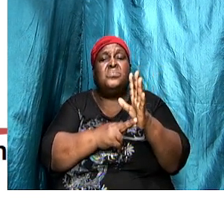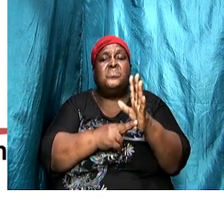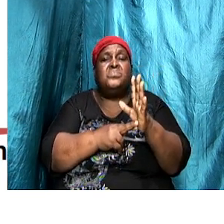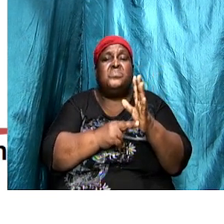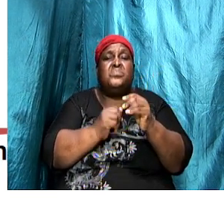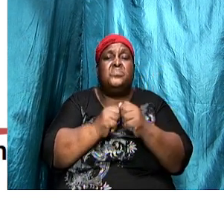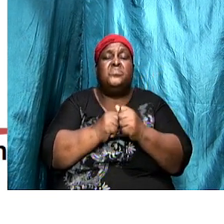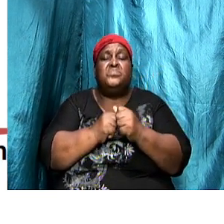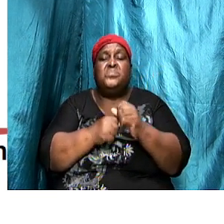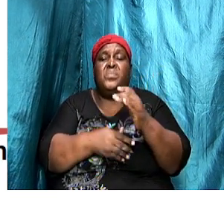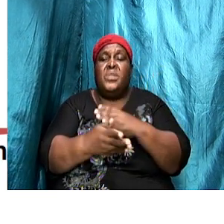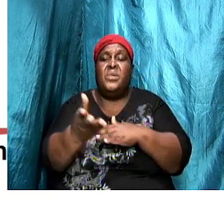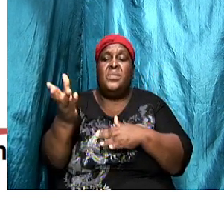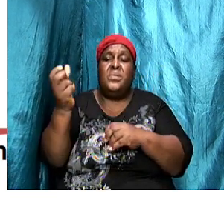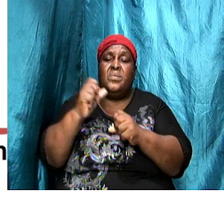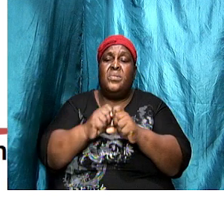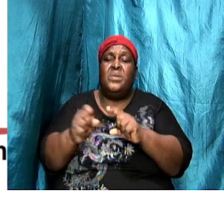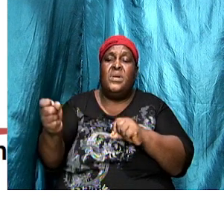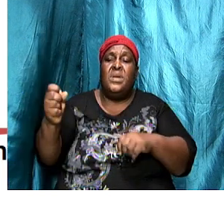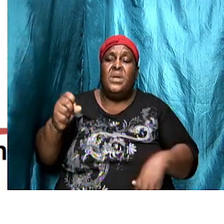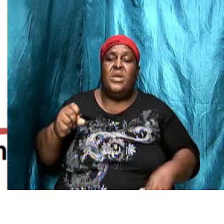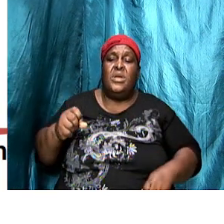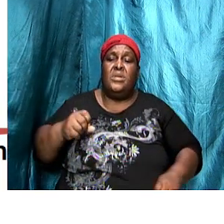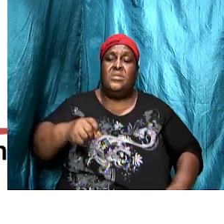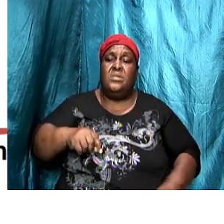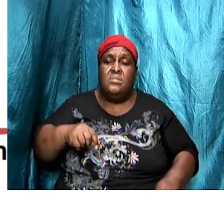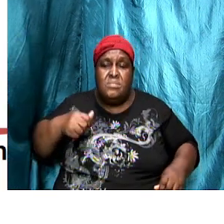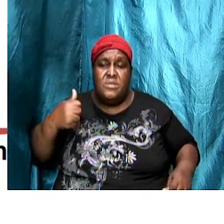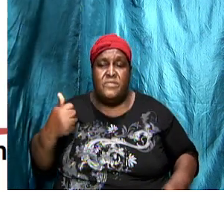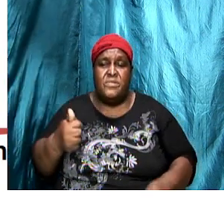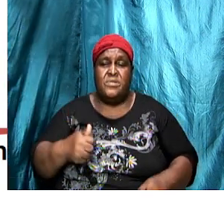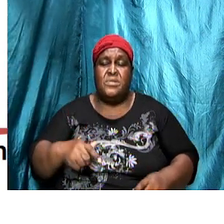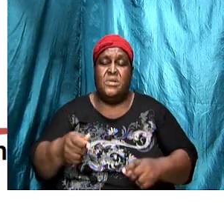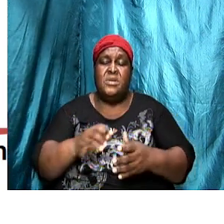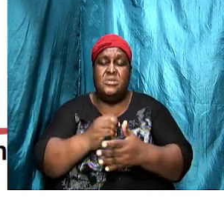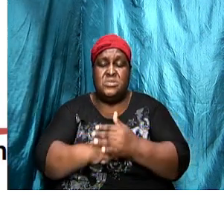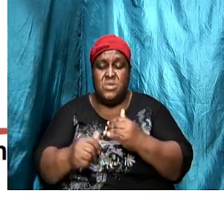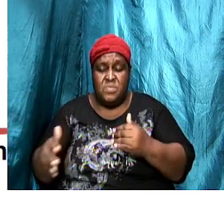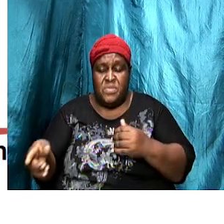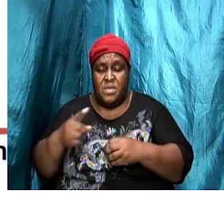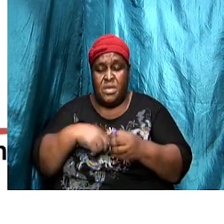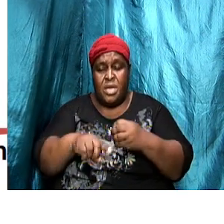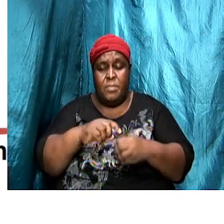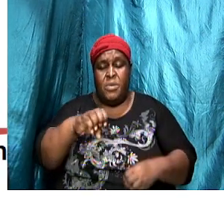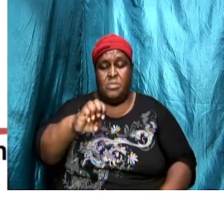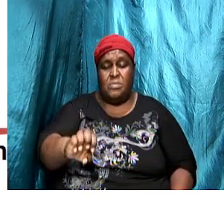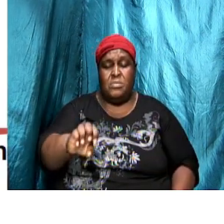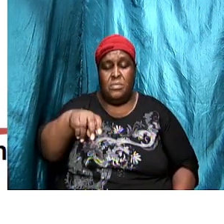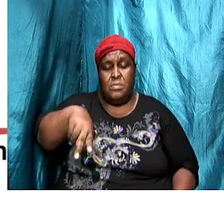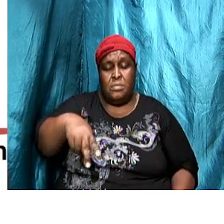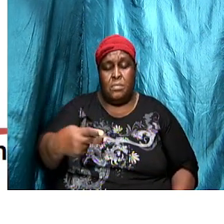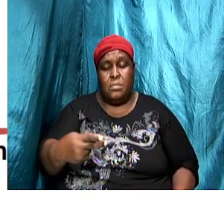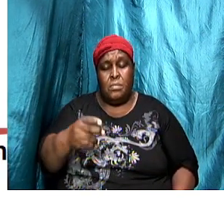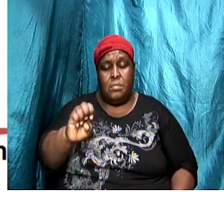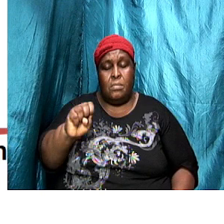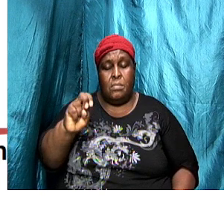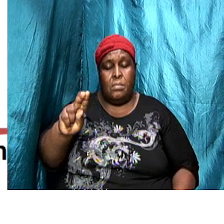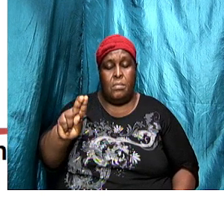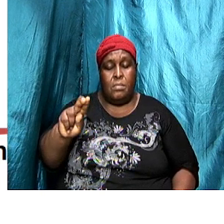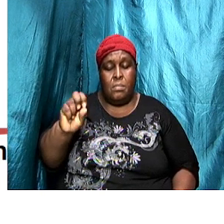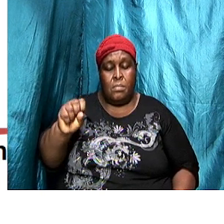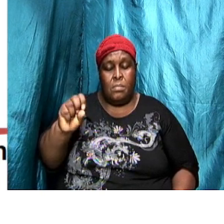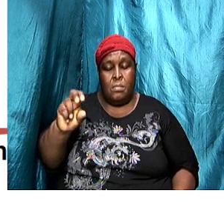reach they were like provinces but there was something about Ephesus Ephesus had a lot of autonomy Ephesus